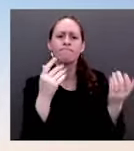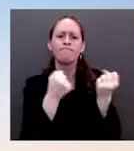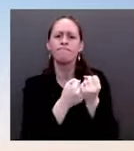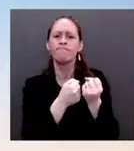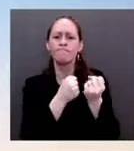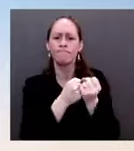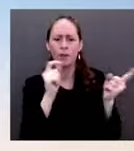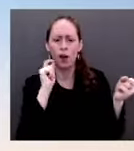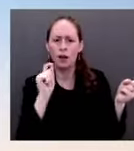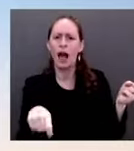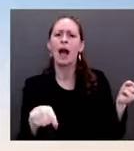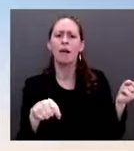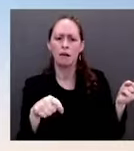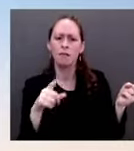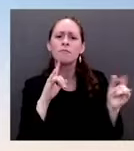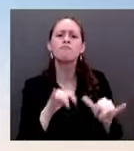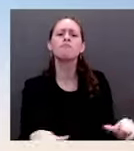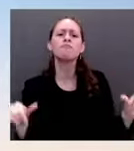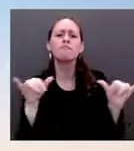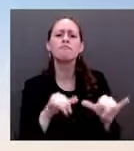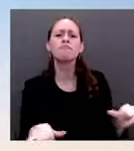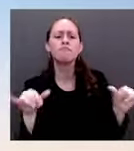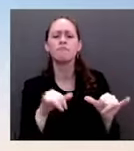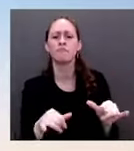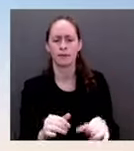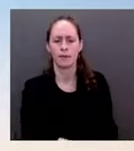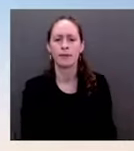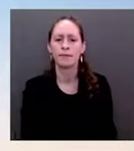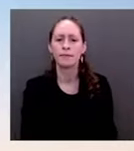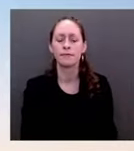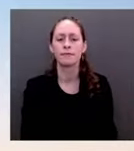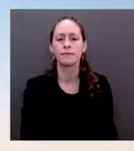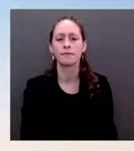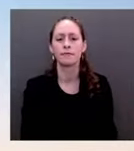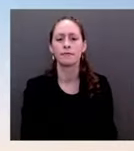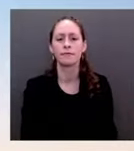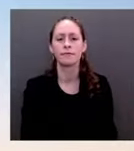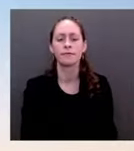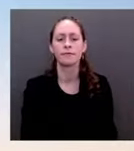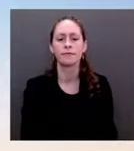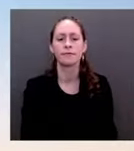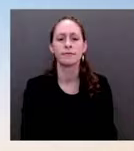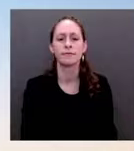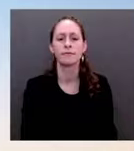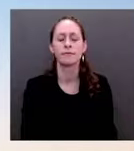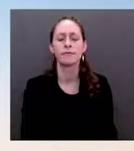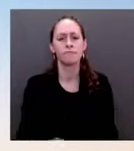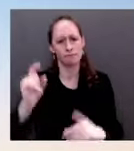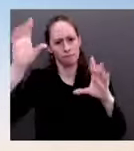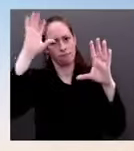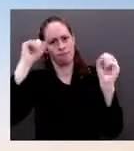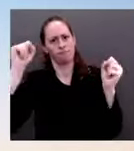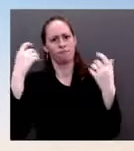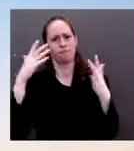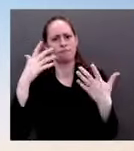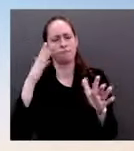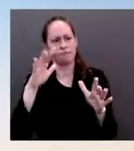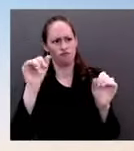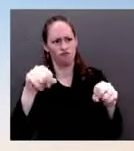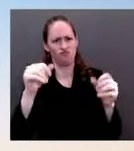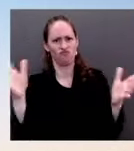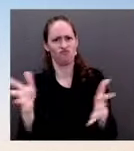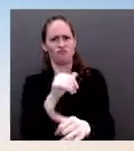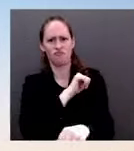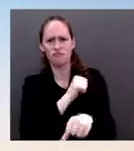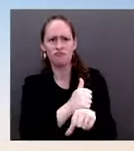Assistance Initiative, the President has authorized the Presidential Drawdown Authority to expedite lethal aid and meet Ukraine's emergency defense needs. We've also